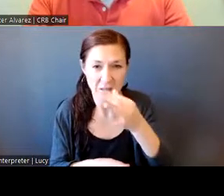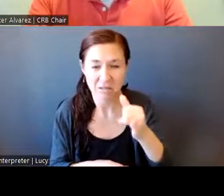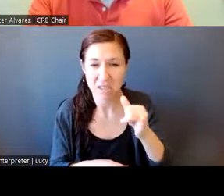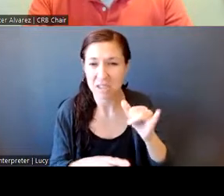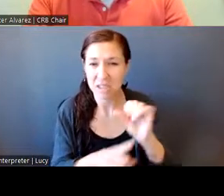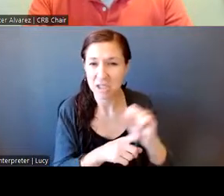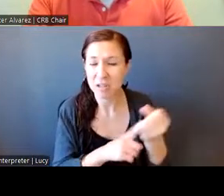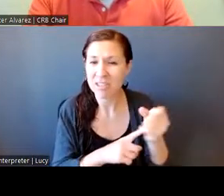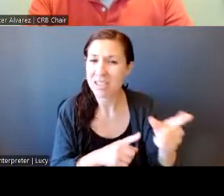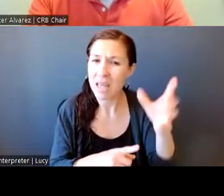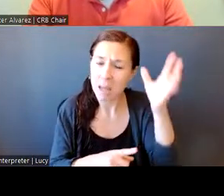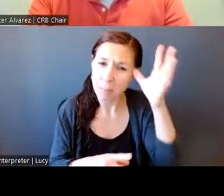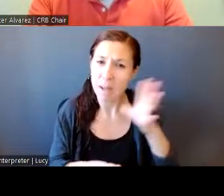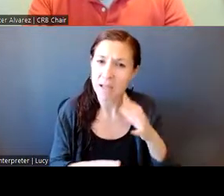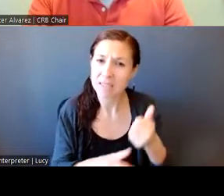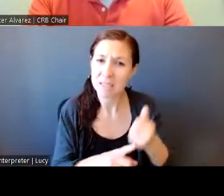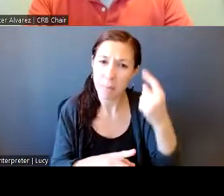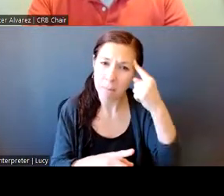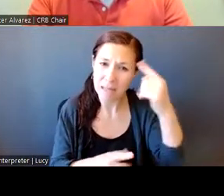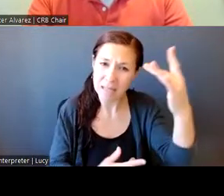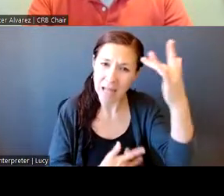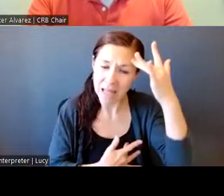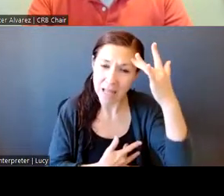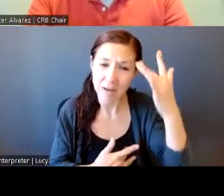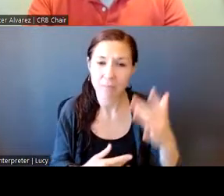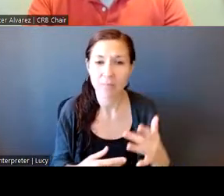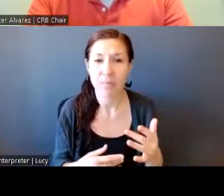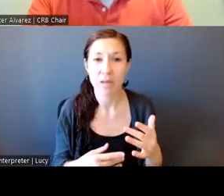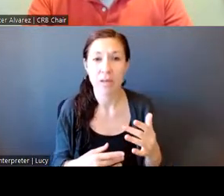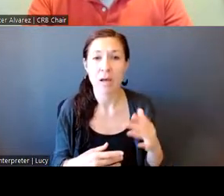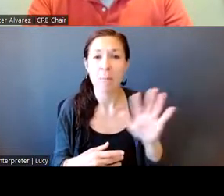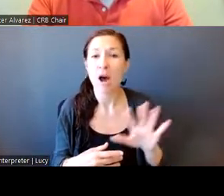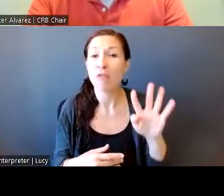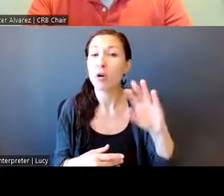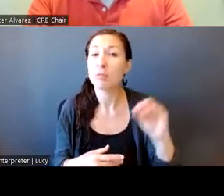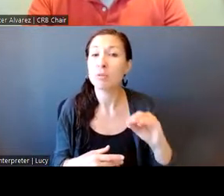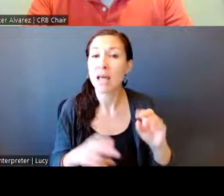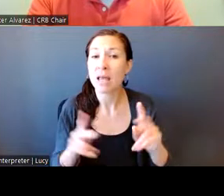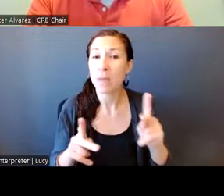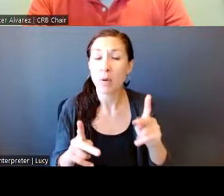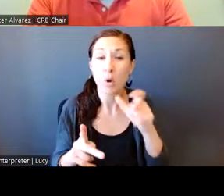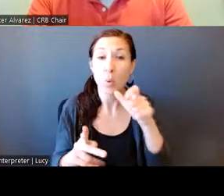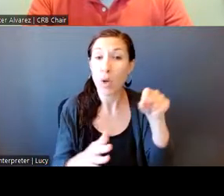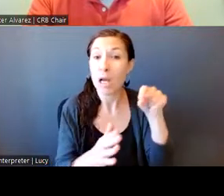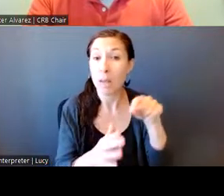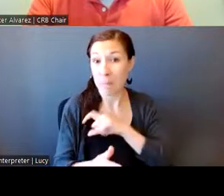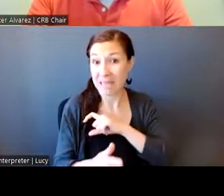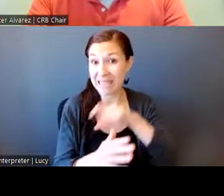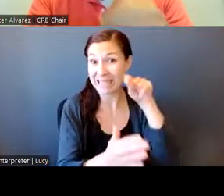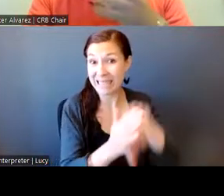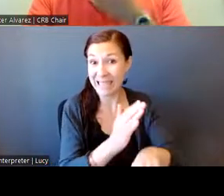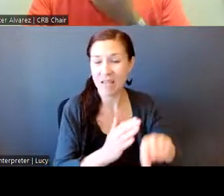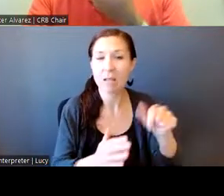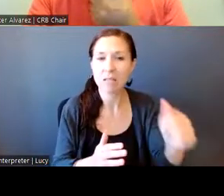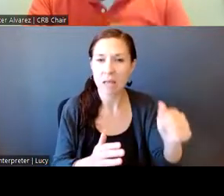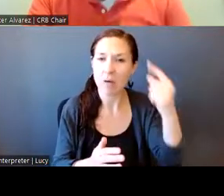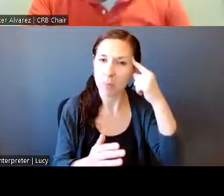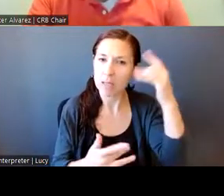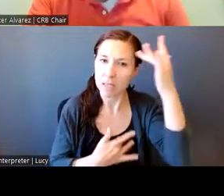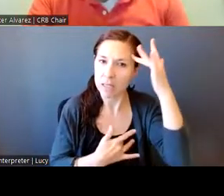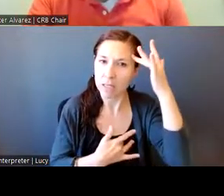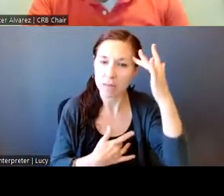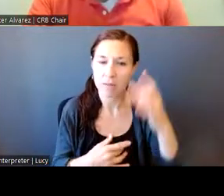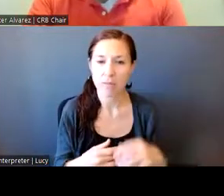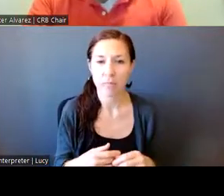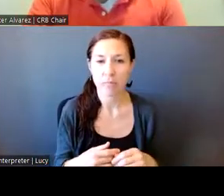ill man. Four out of 10 people killed by the police nationwide are mentally ill. Four and a half of them